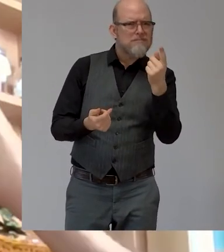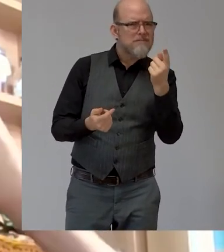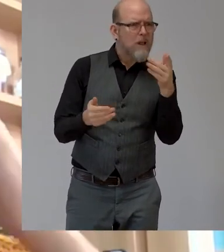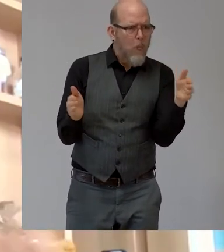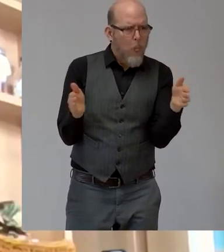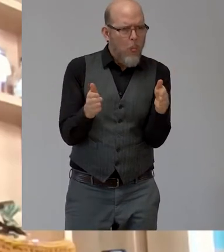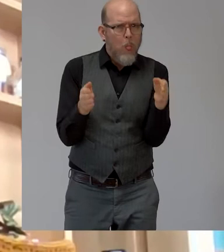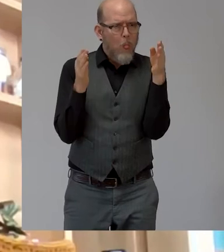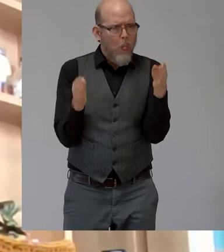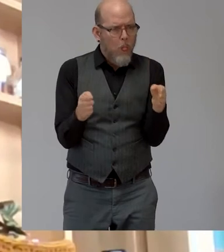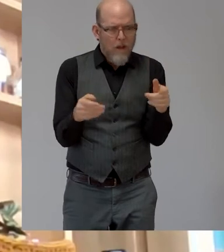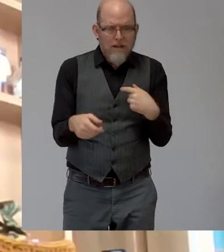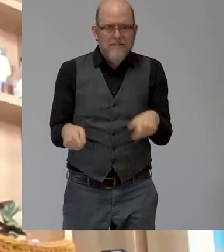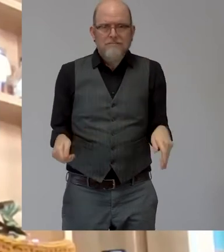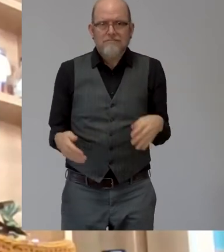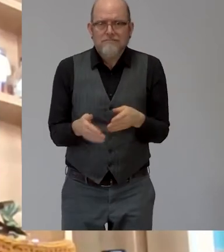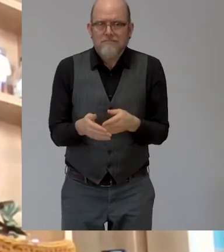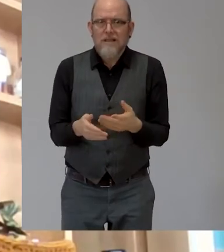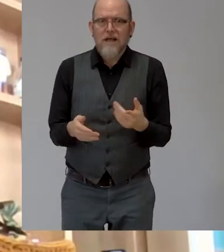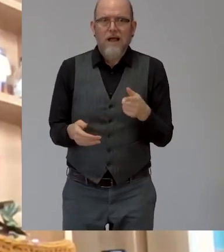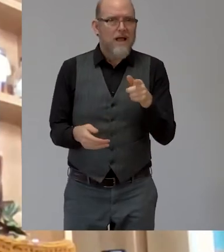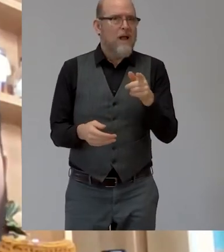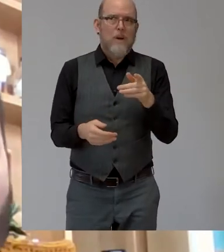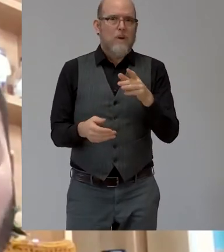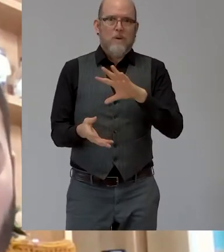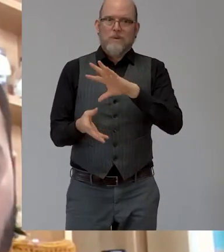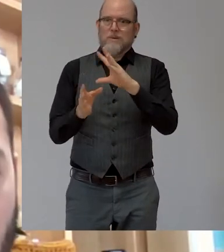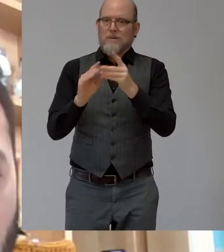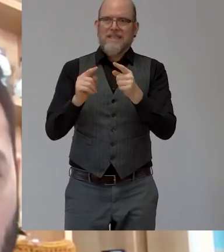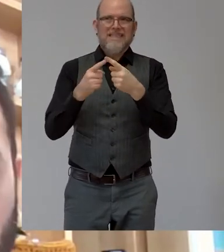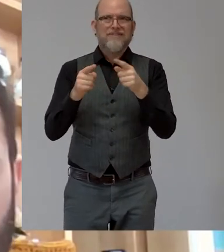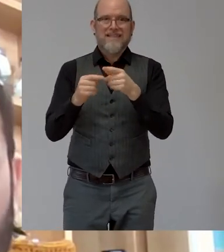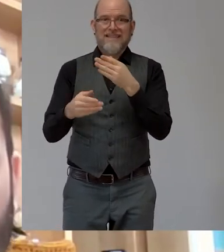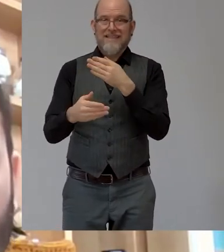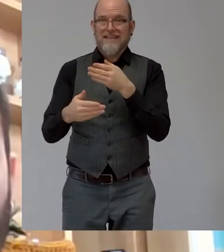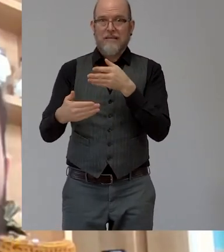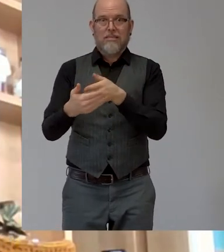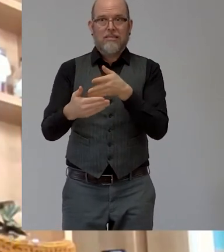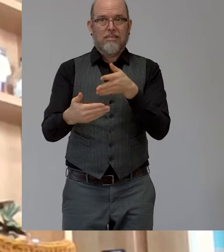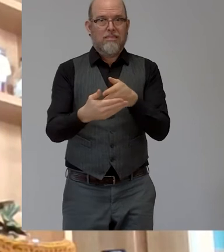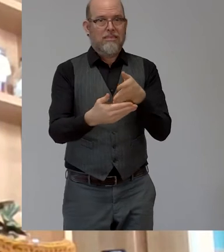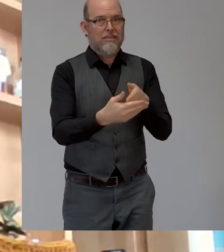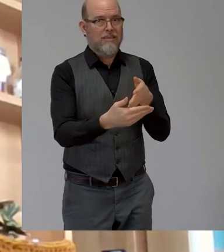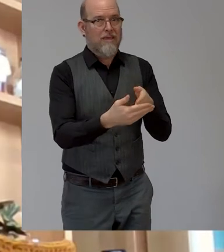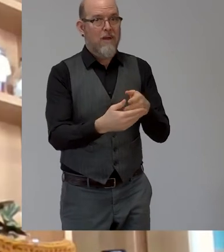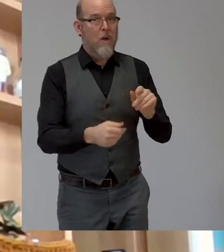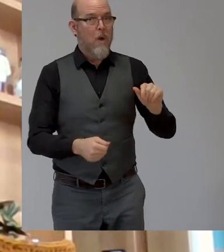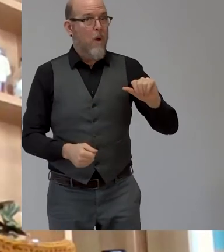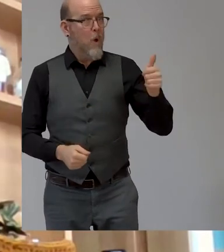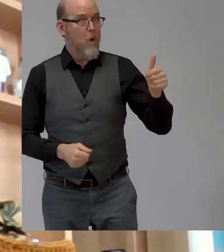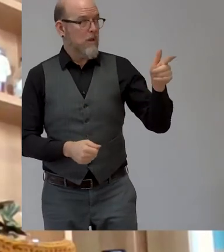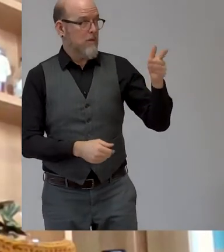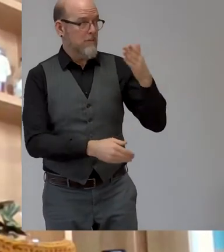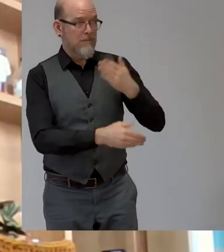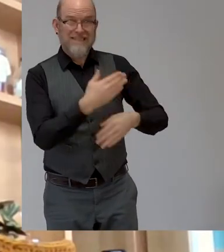is different and what might be a crucial issue for me might not matter at all for another individual with disability for this reason it's very